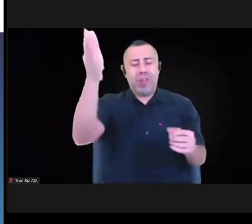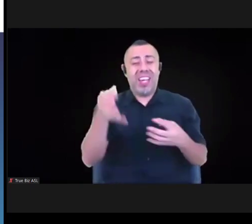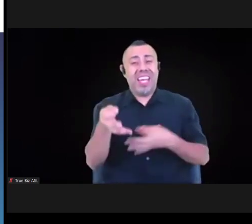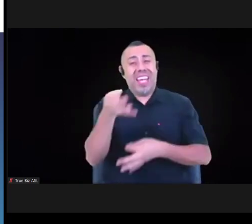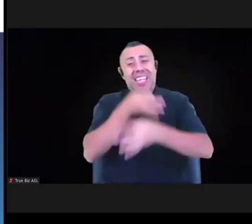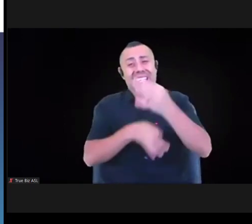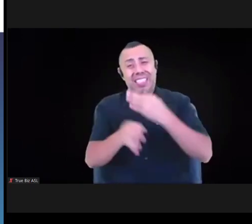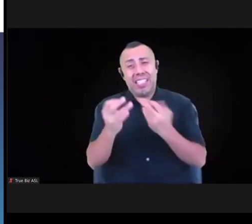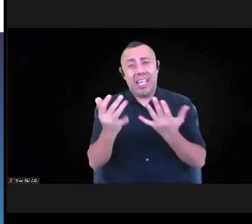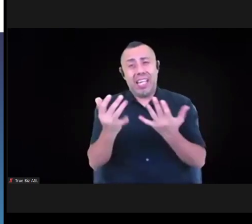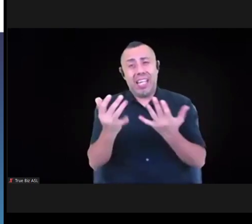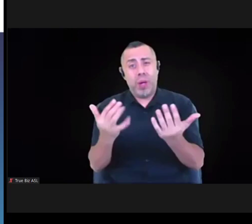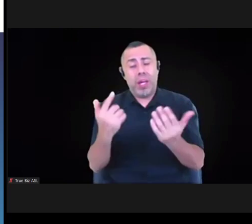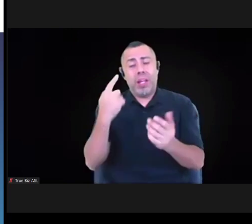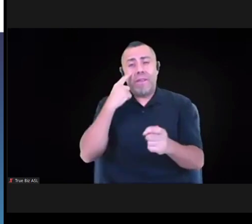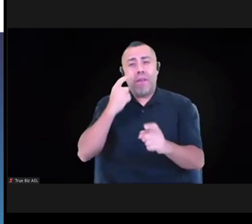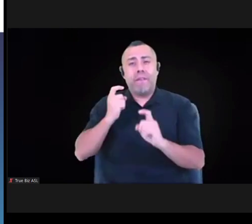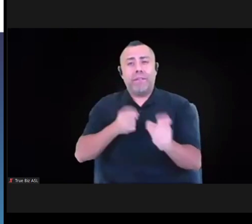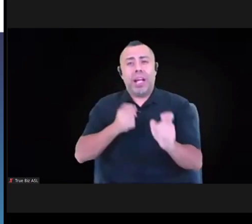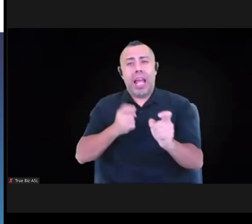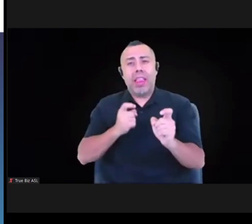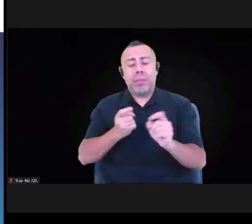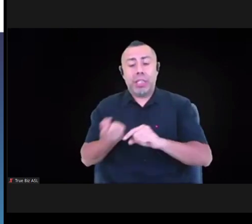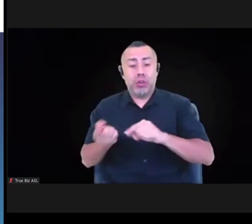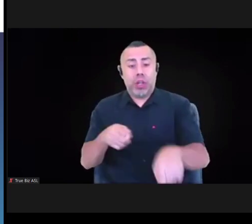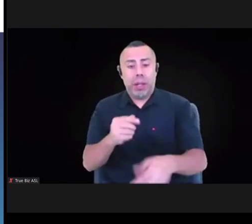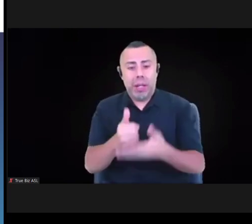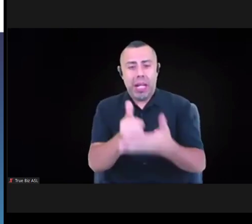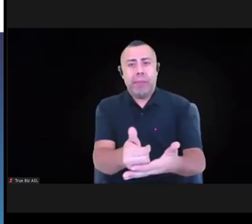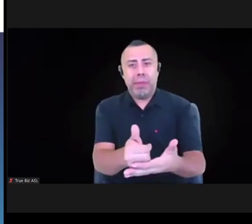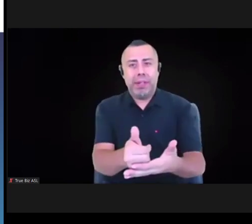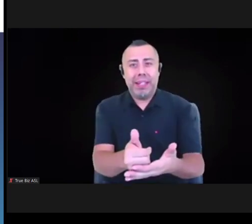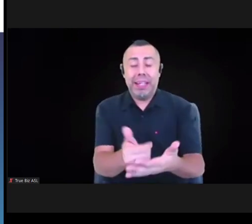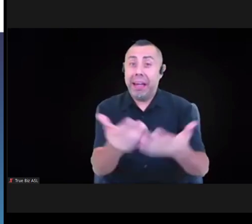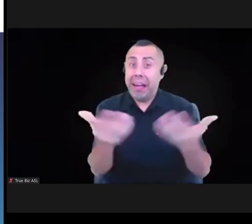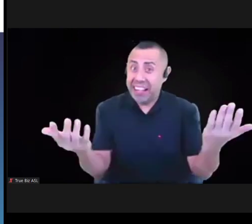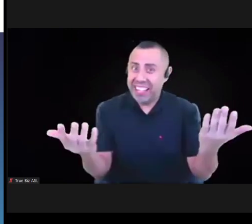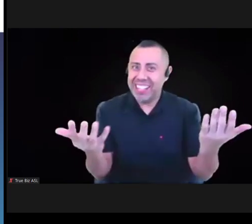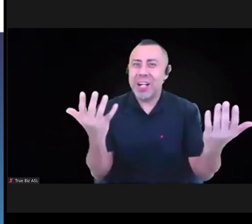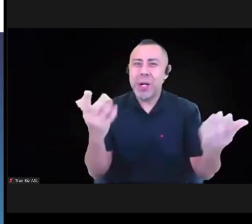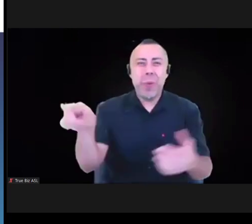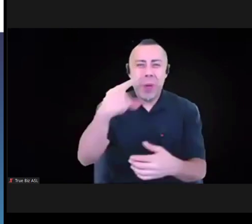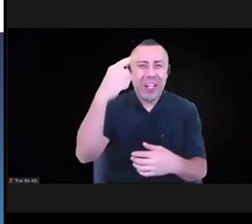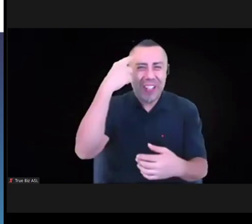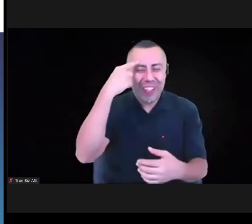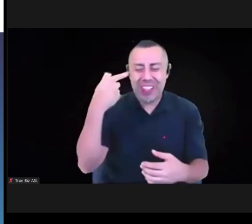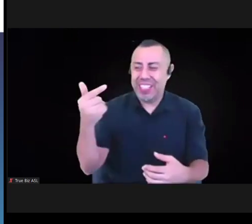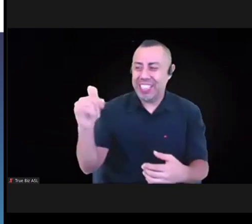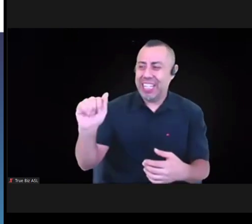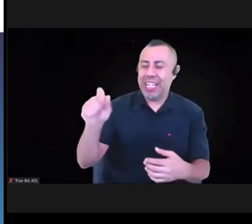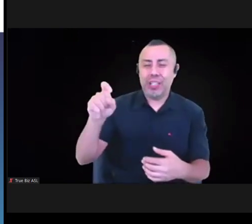come to their aid? So what do you think that GIA should be advocating for?